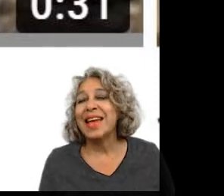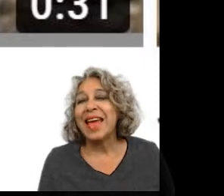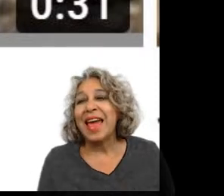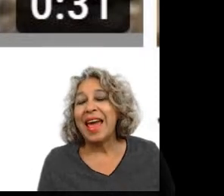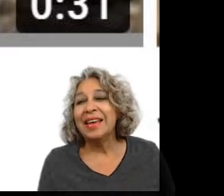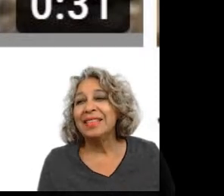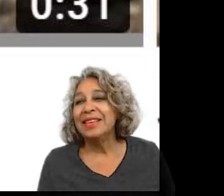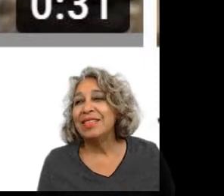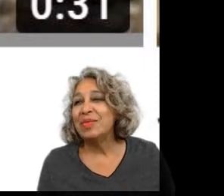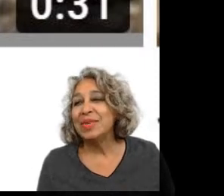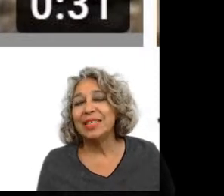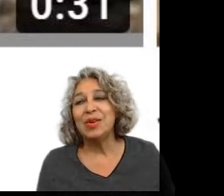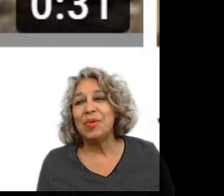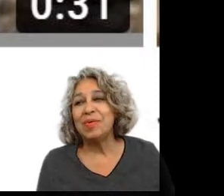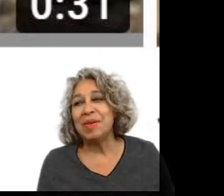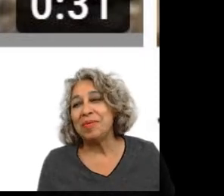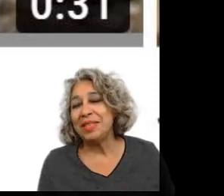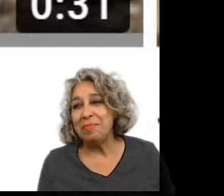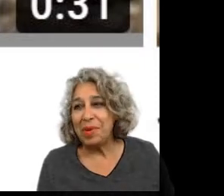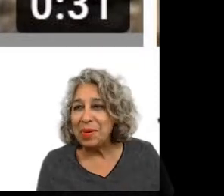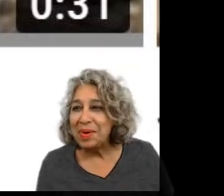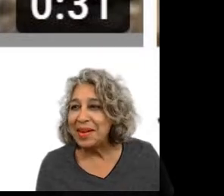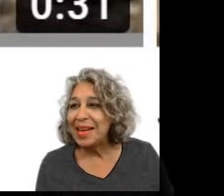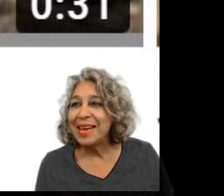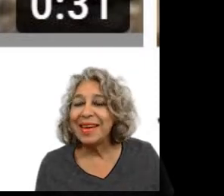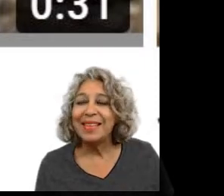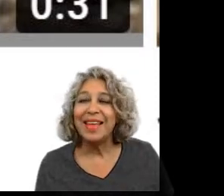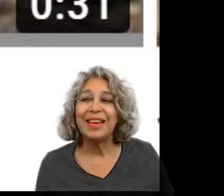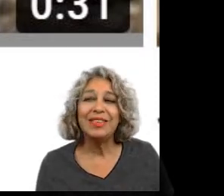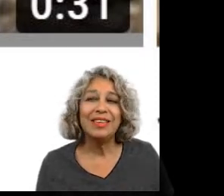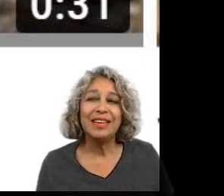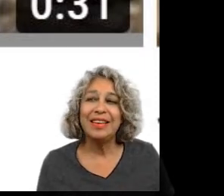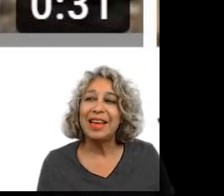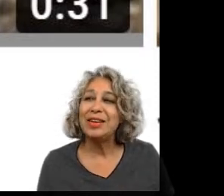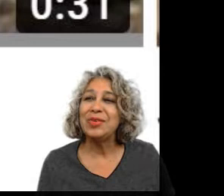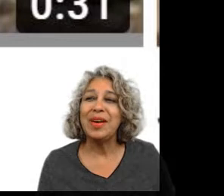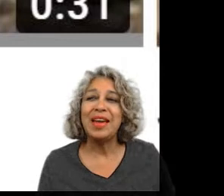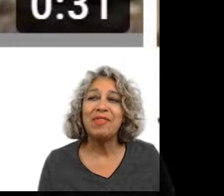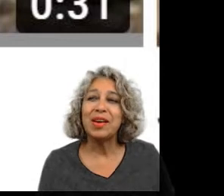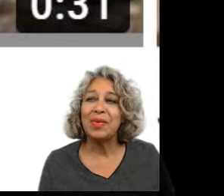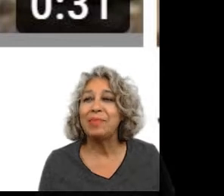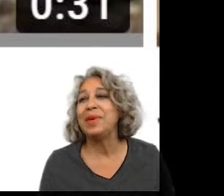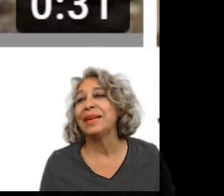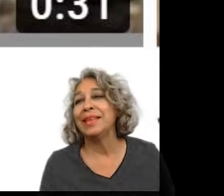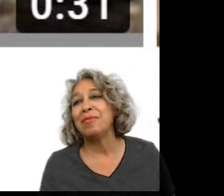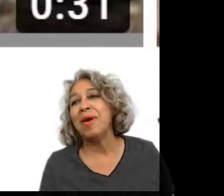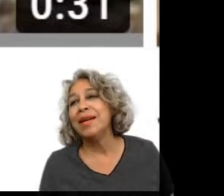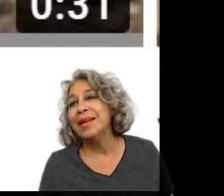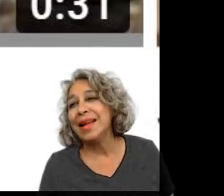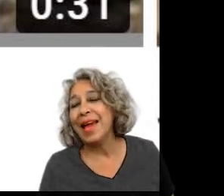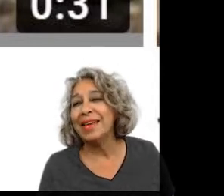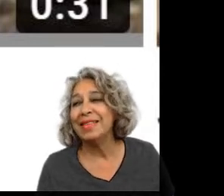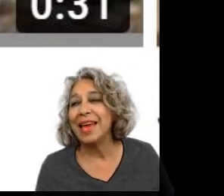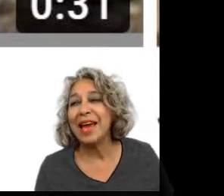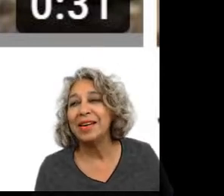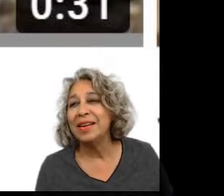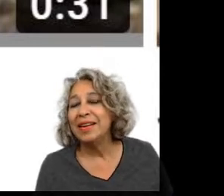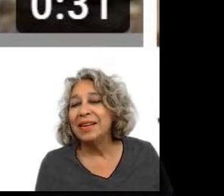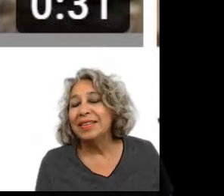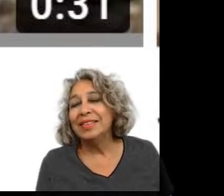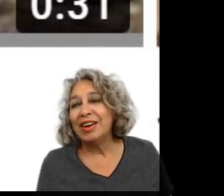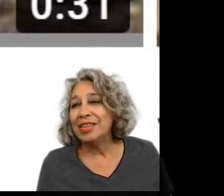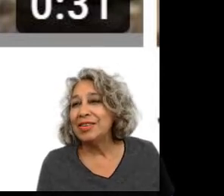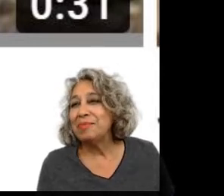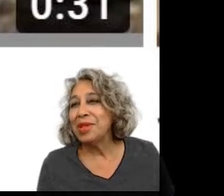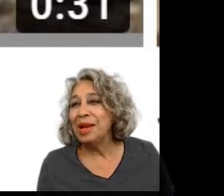and there was no there was impunity and they could they could do every corrupt act they wanted and they had